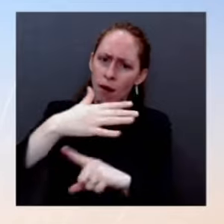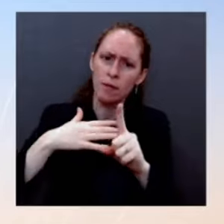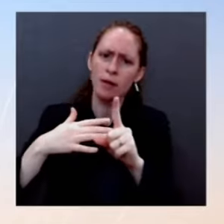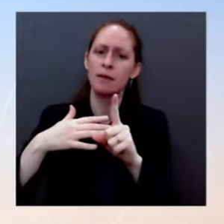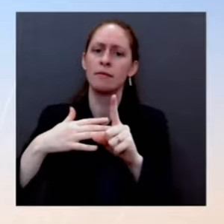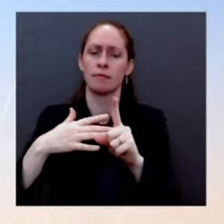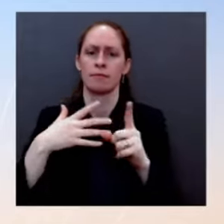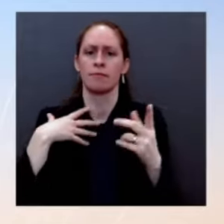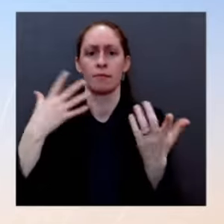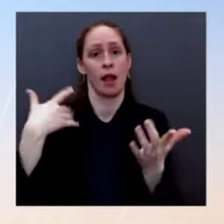that's what's being argued now. Go ahead.